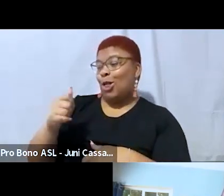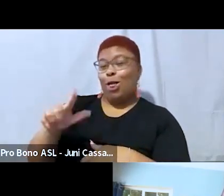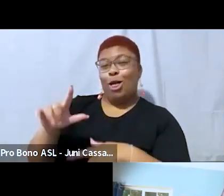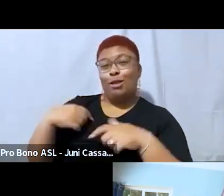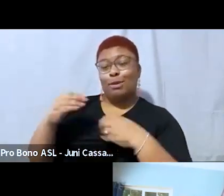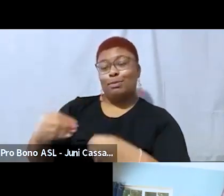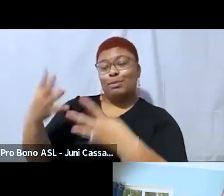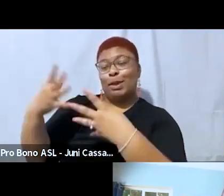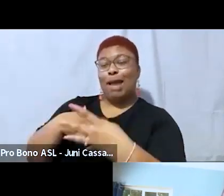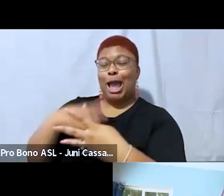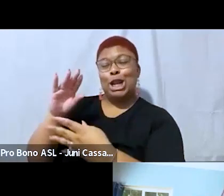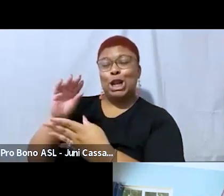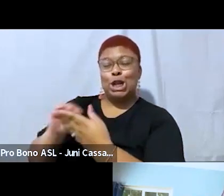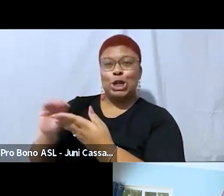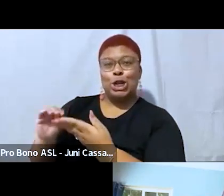with notes